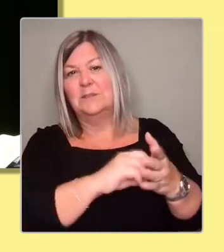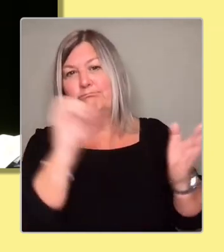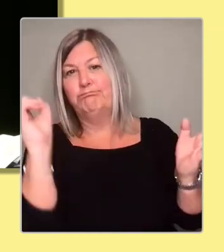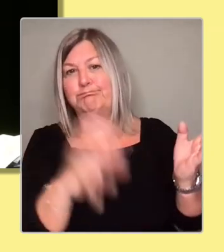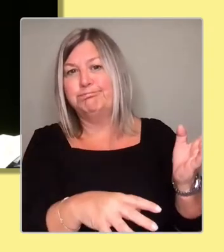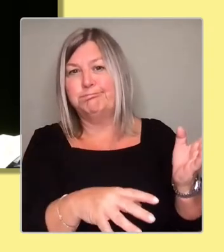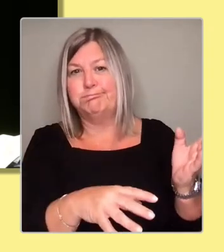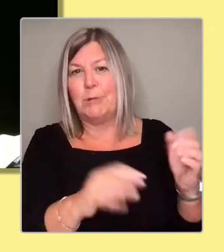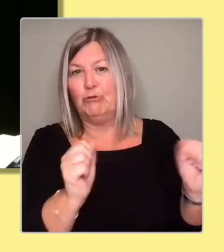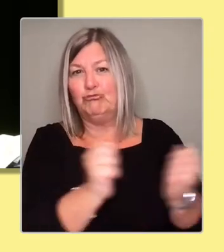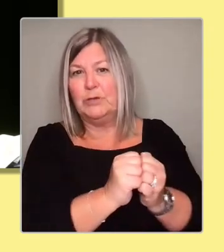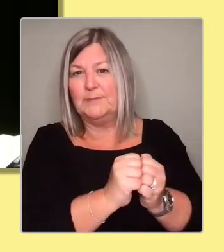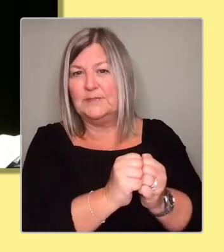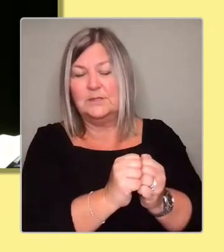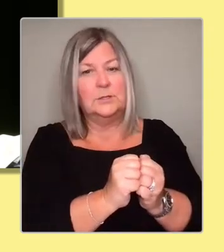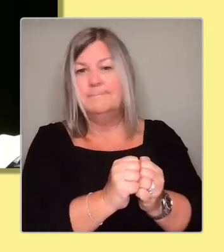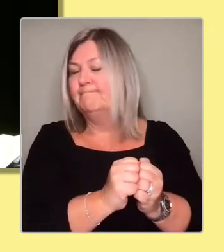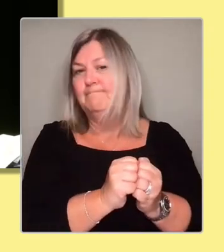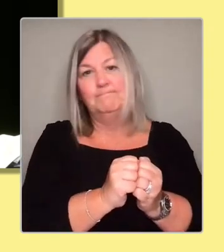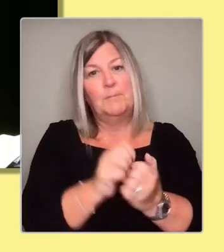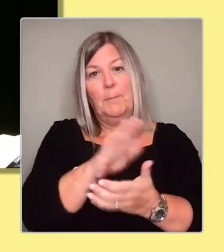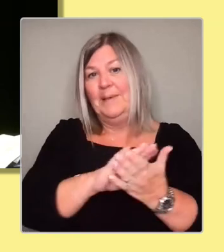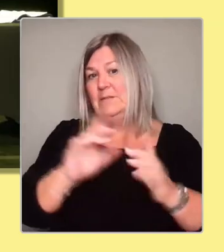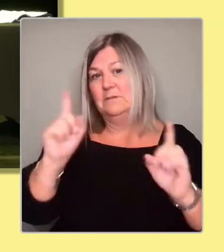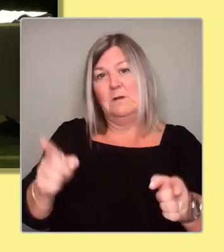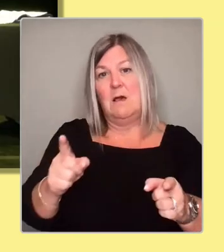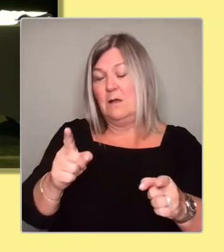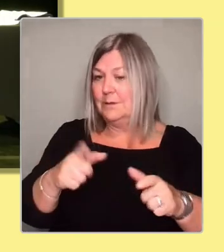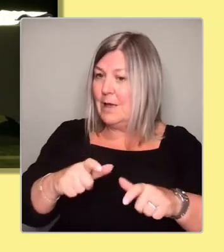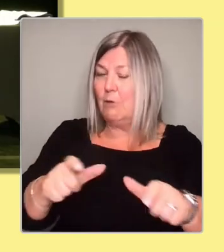ungovernable, we become unelectable, and I won't do that.